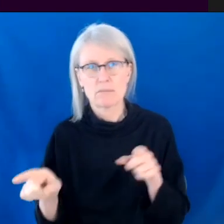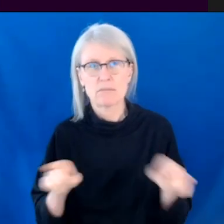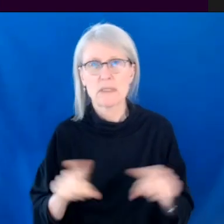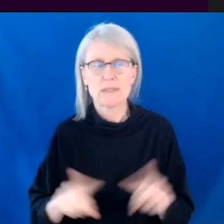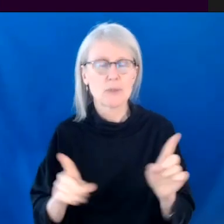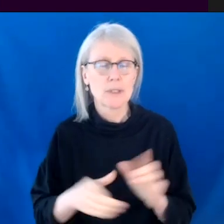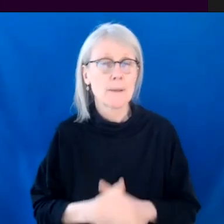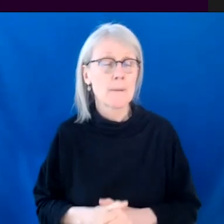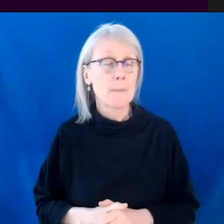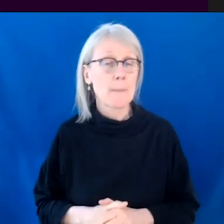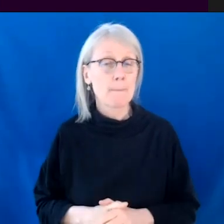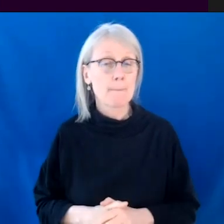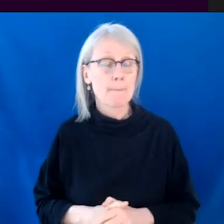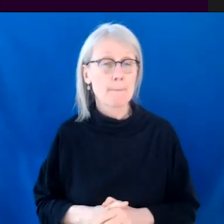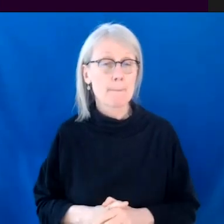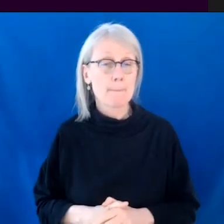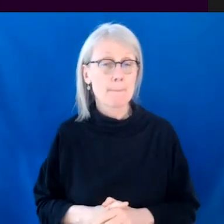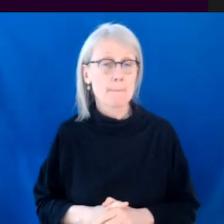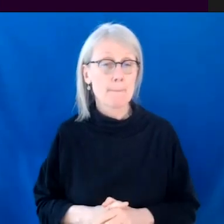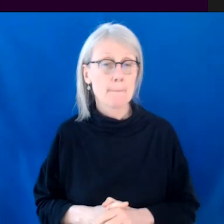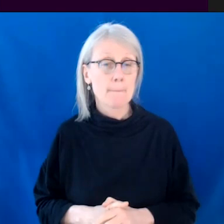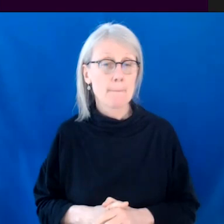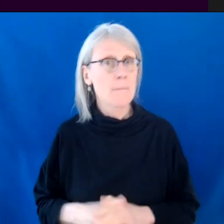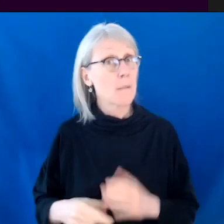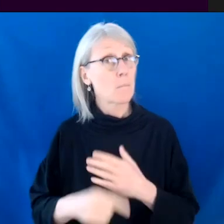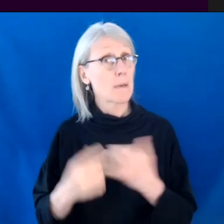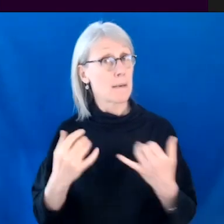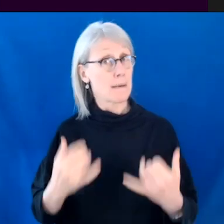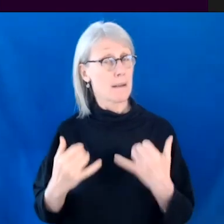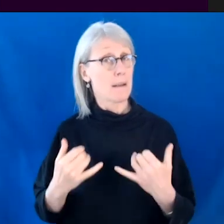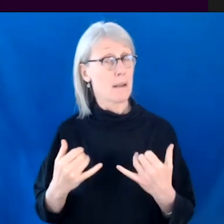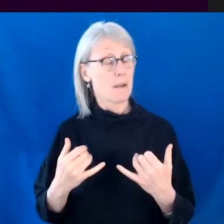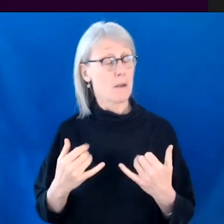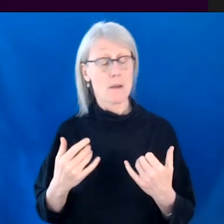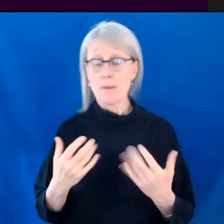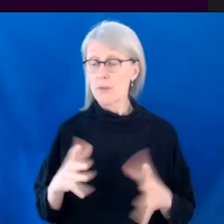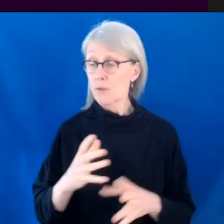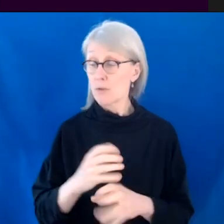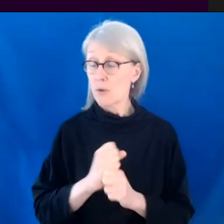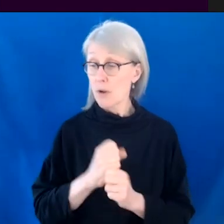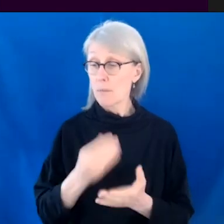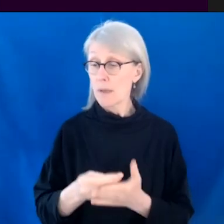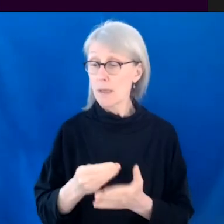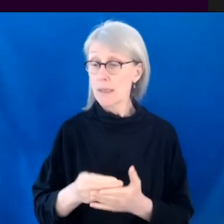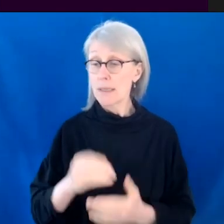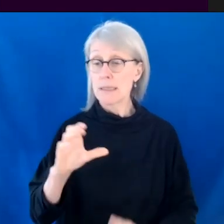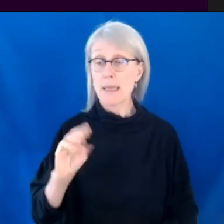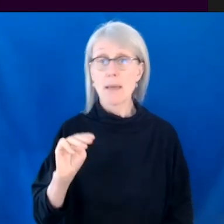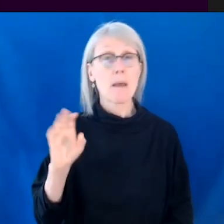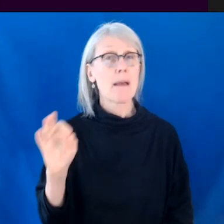however, now, um, right now I'm, uh, I got the grant, which is called the CMF